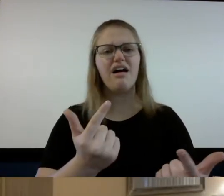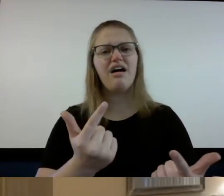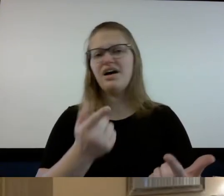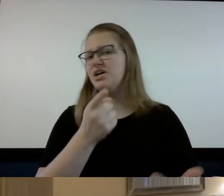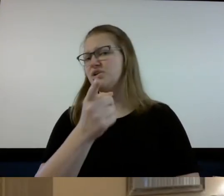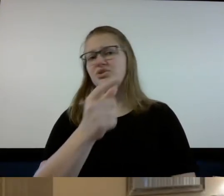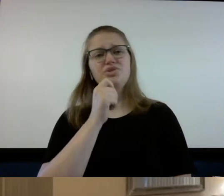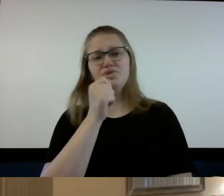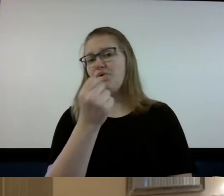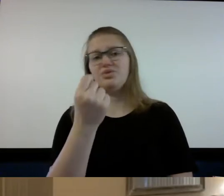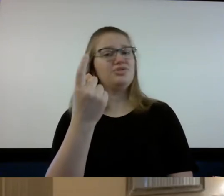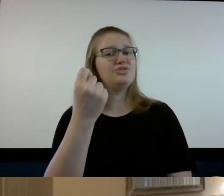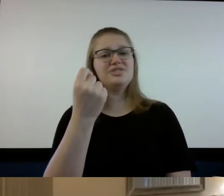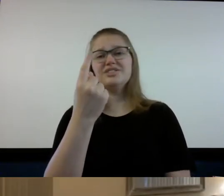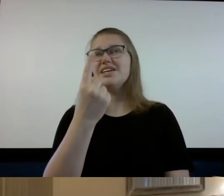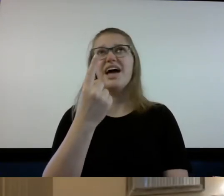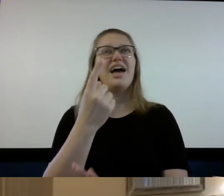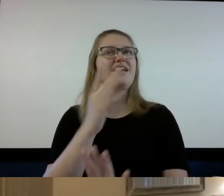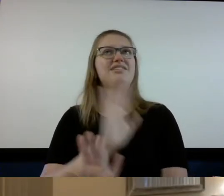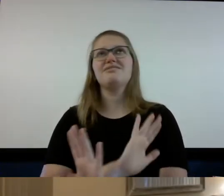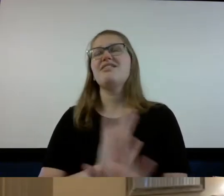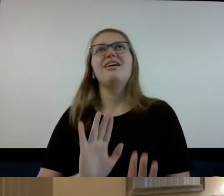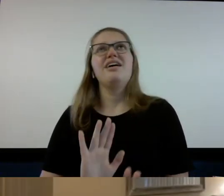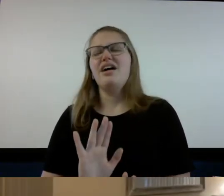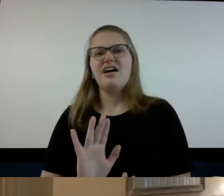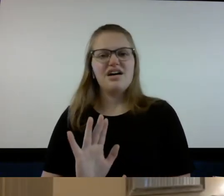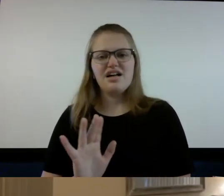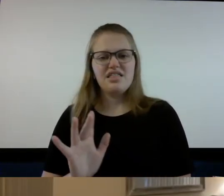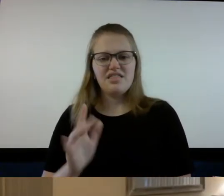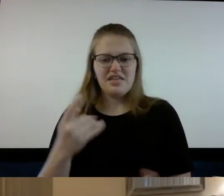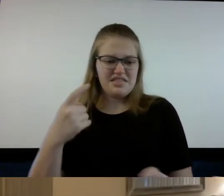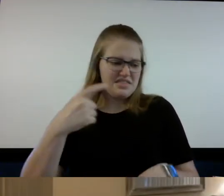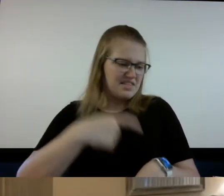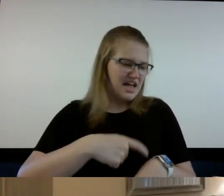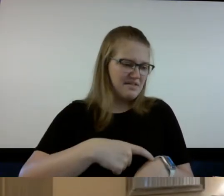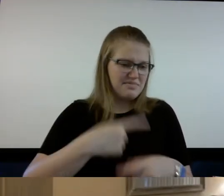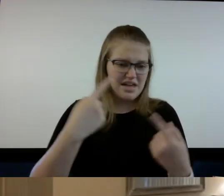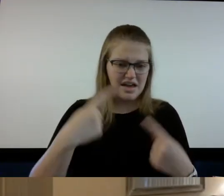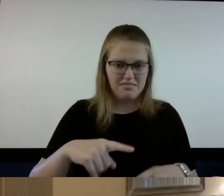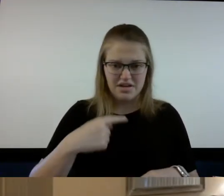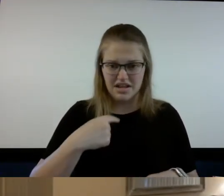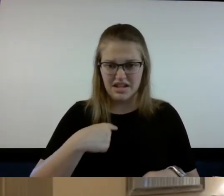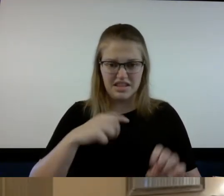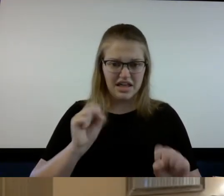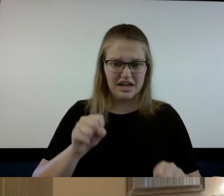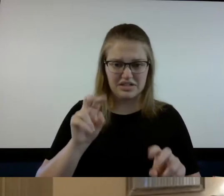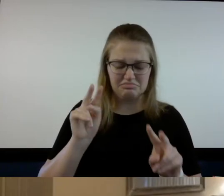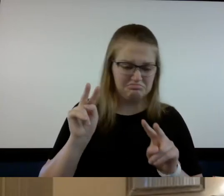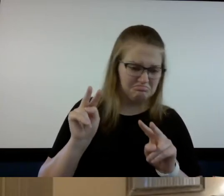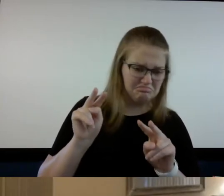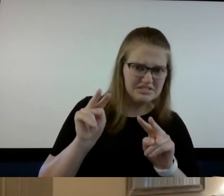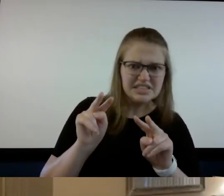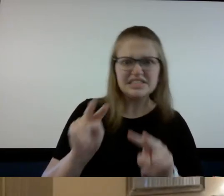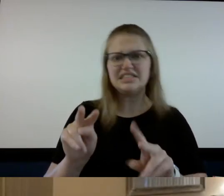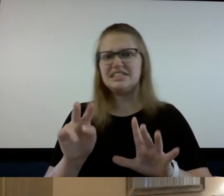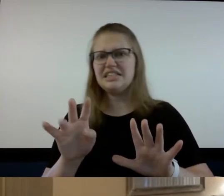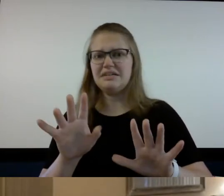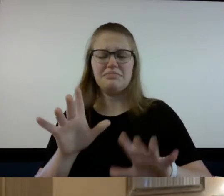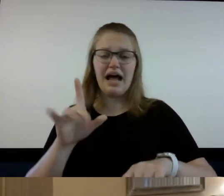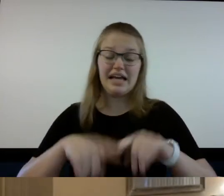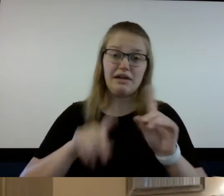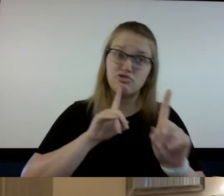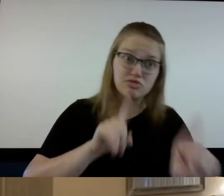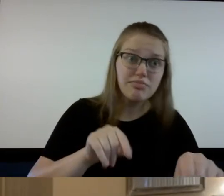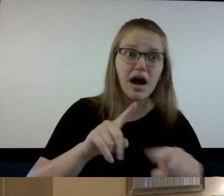idea to know us times that I could see and be able to just not respond but